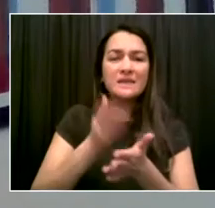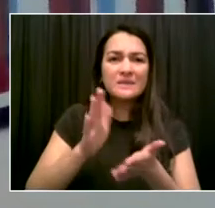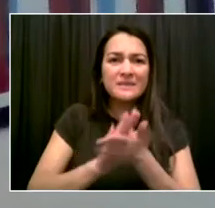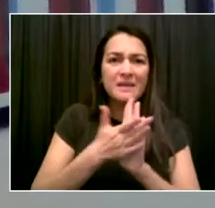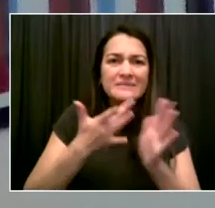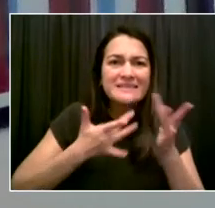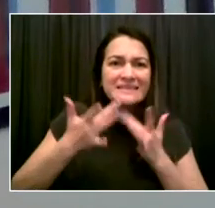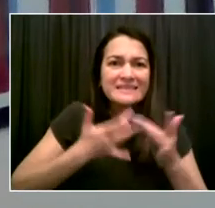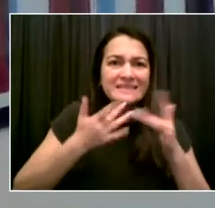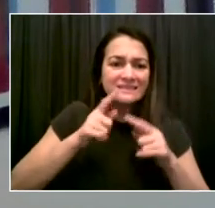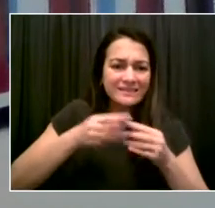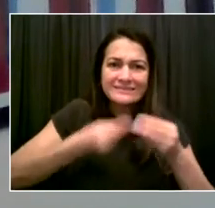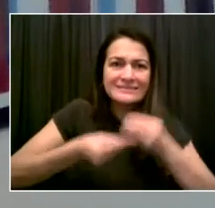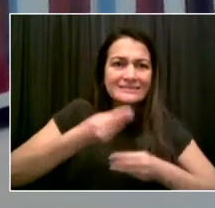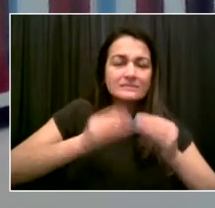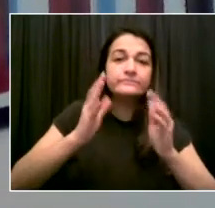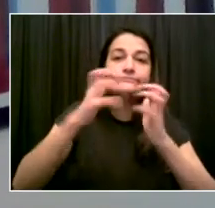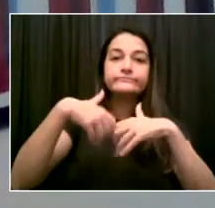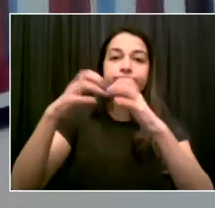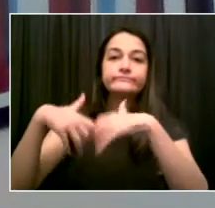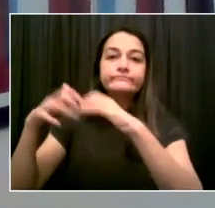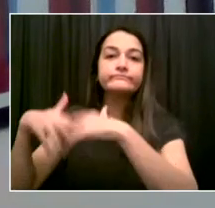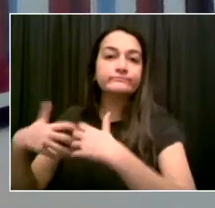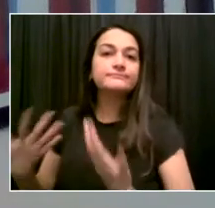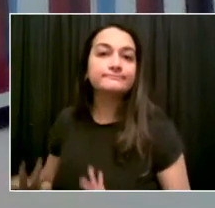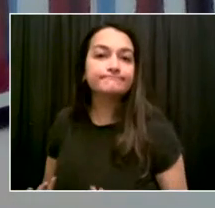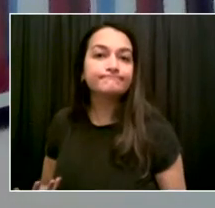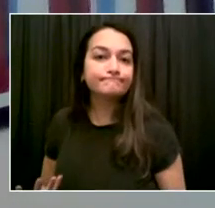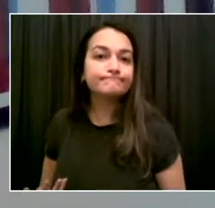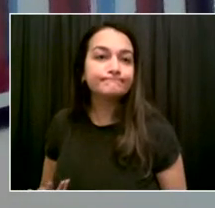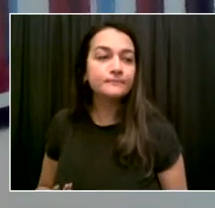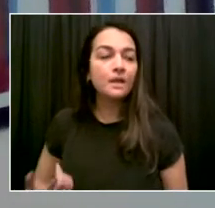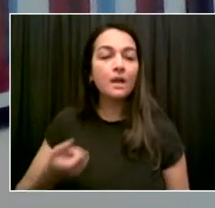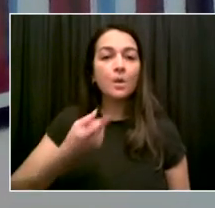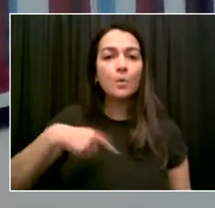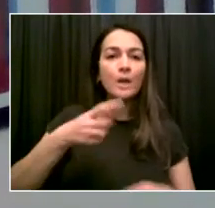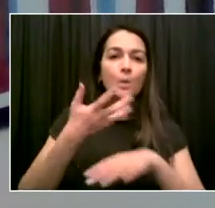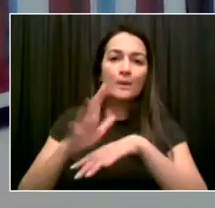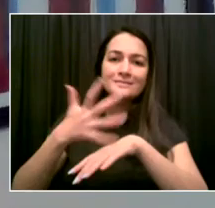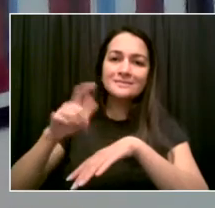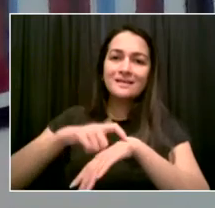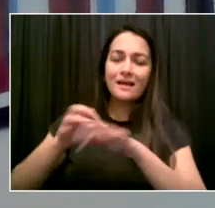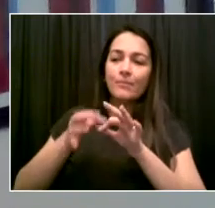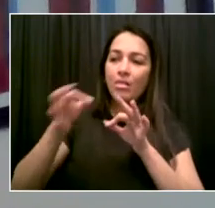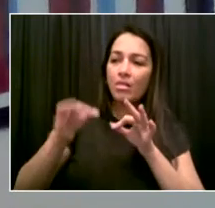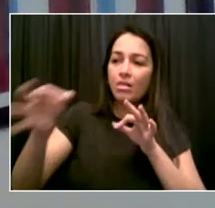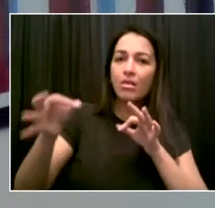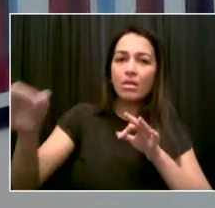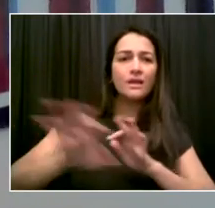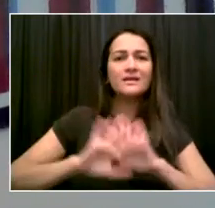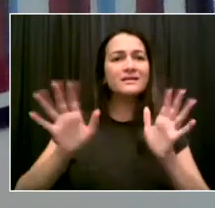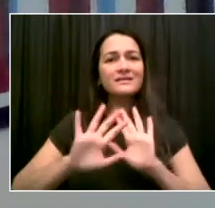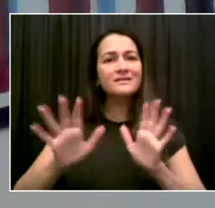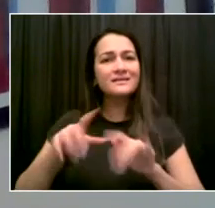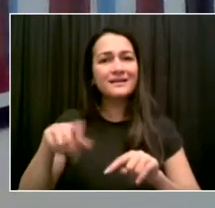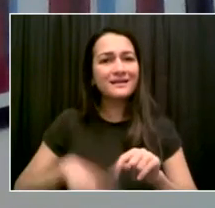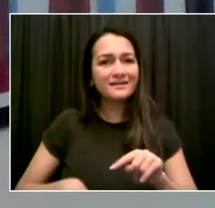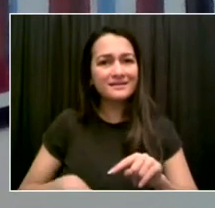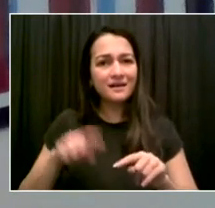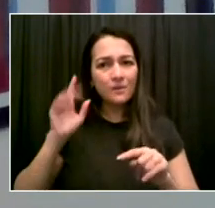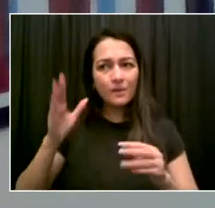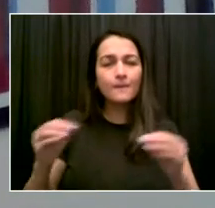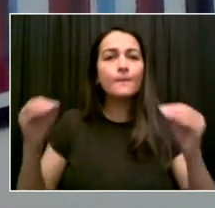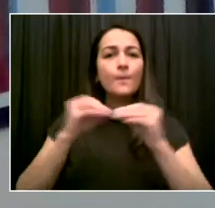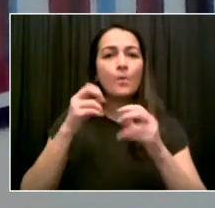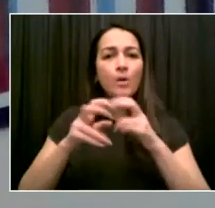just the nudge that folks who are on the fence will need to finally do the right thing to protect